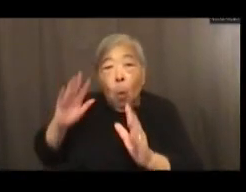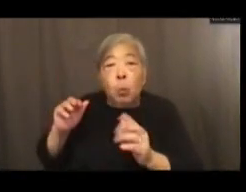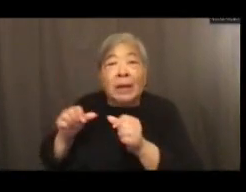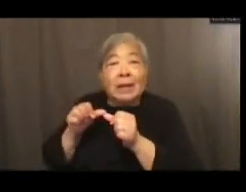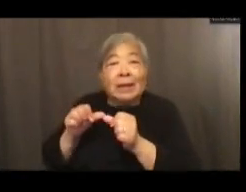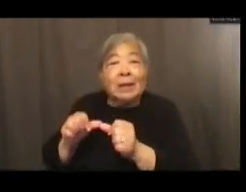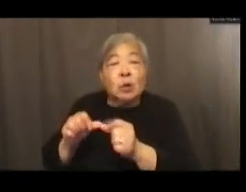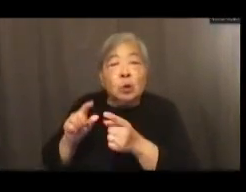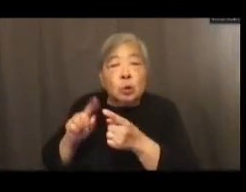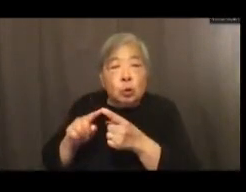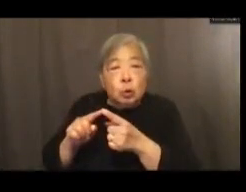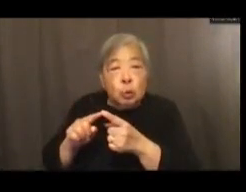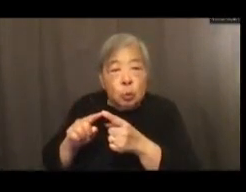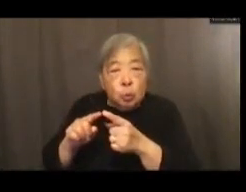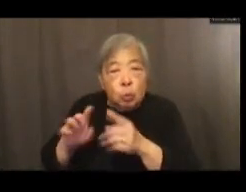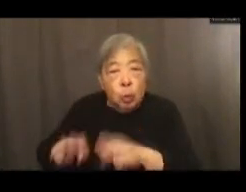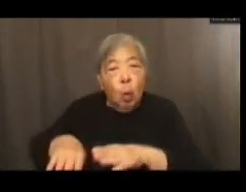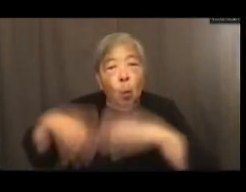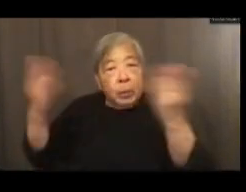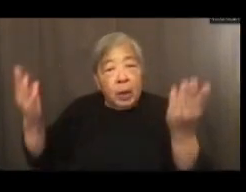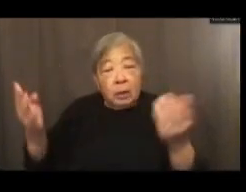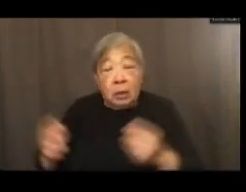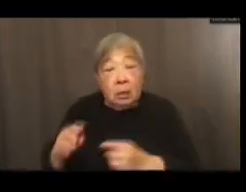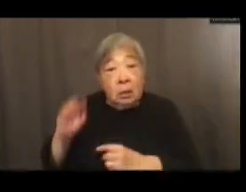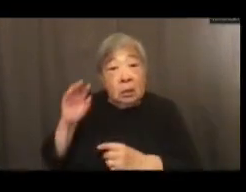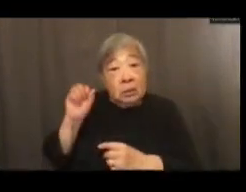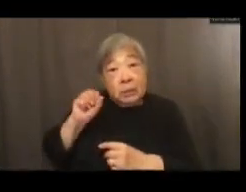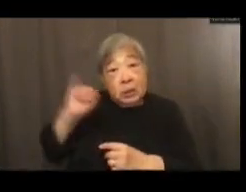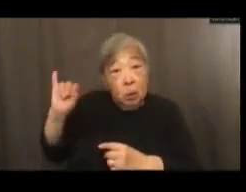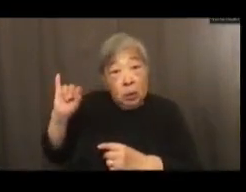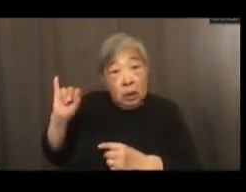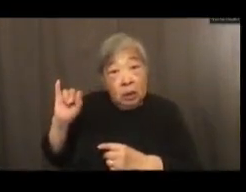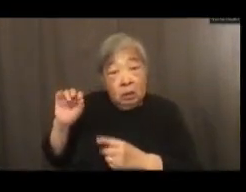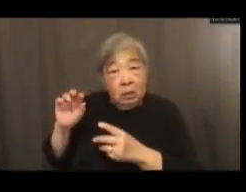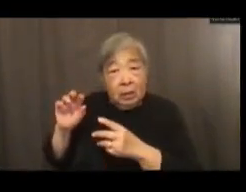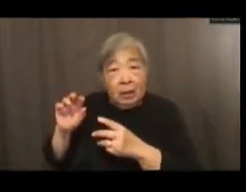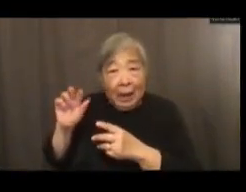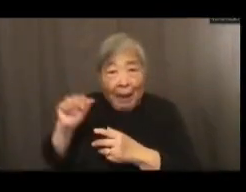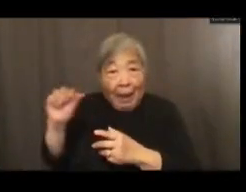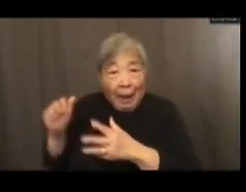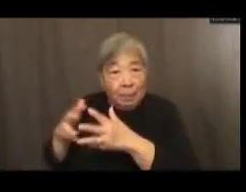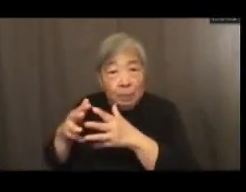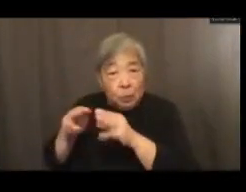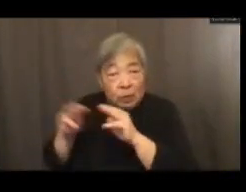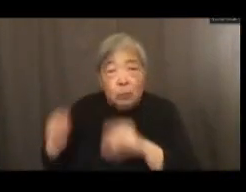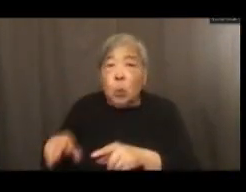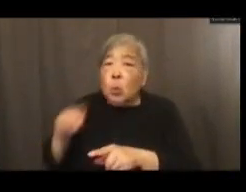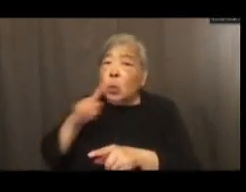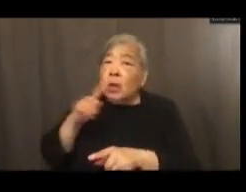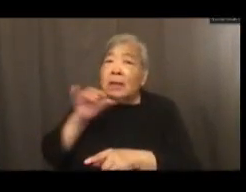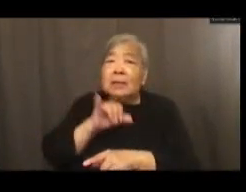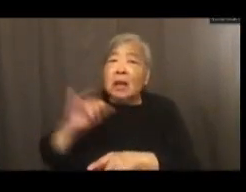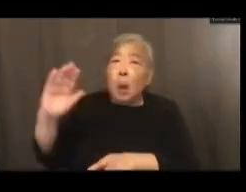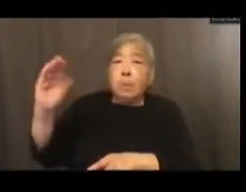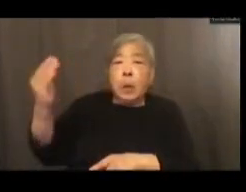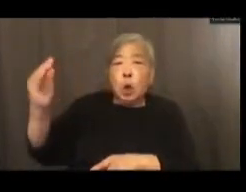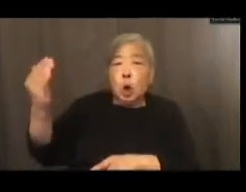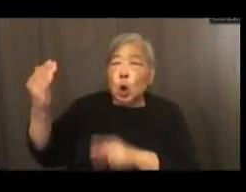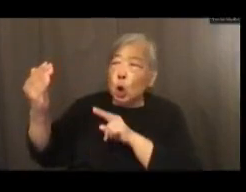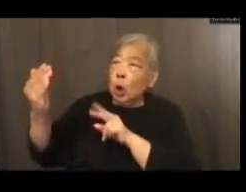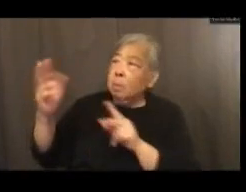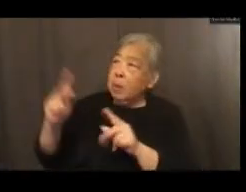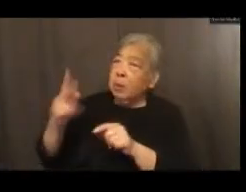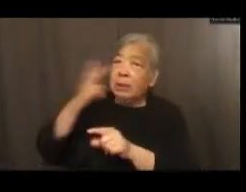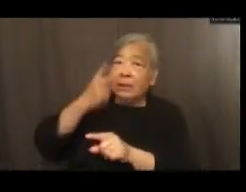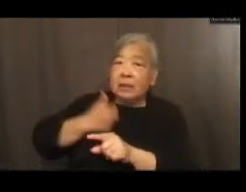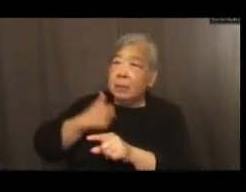unlock that. The Smithsonian Museum really serves as a mirror so that people can see themselves in the way that